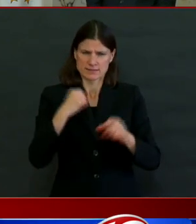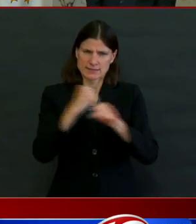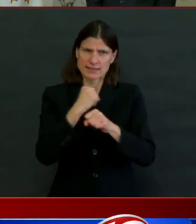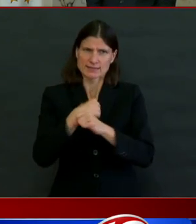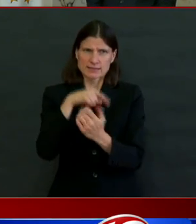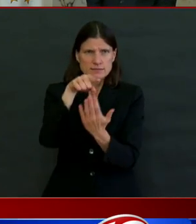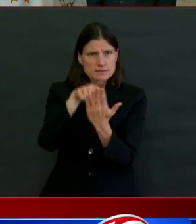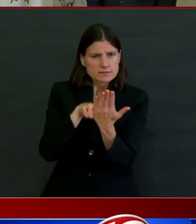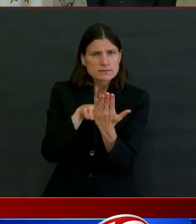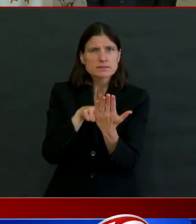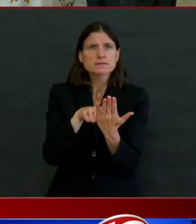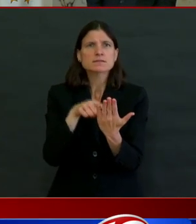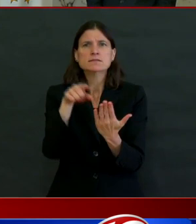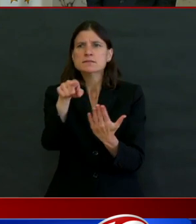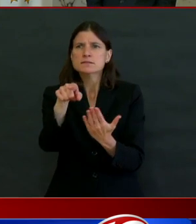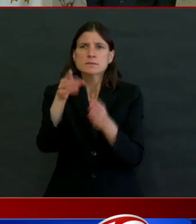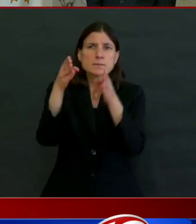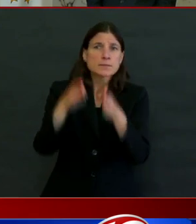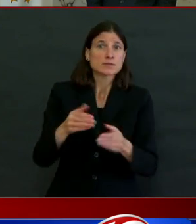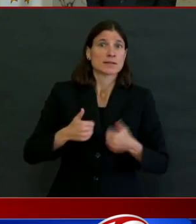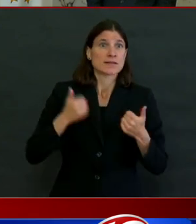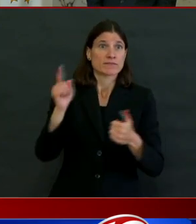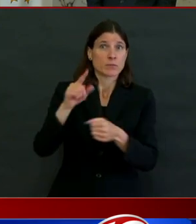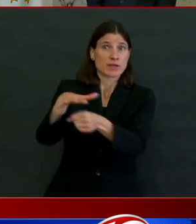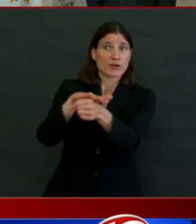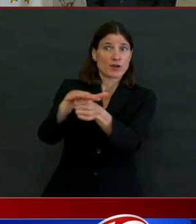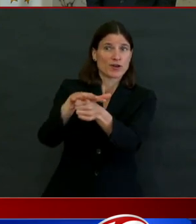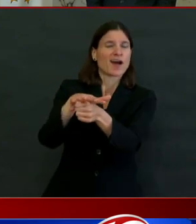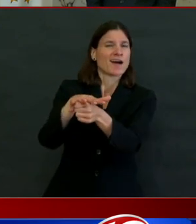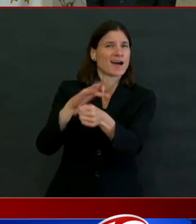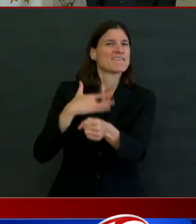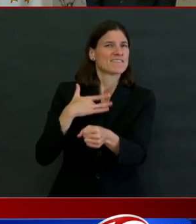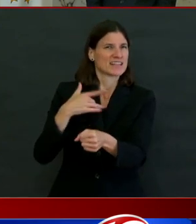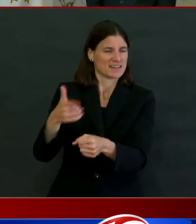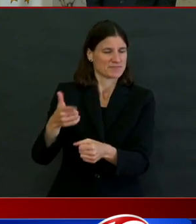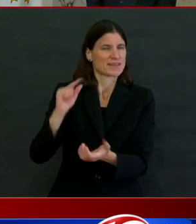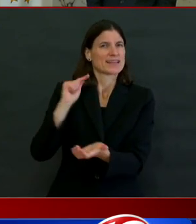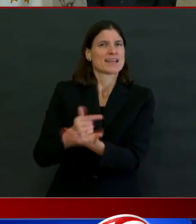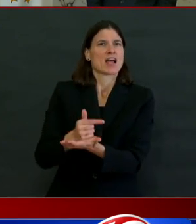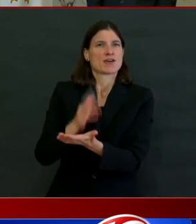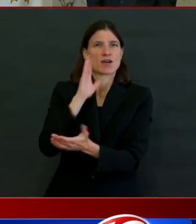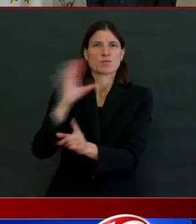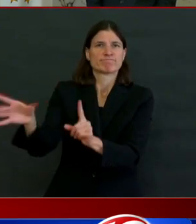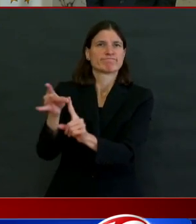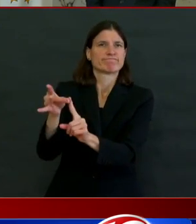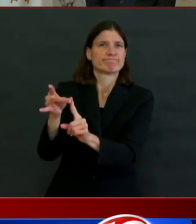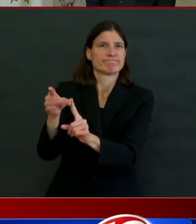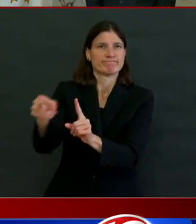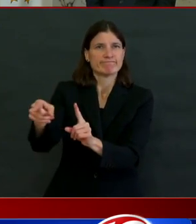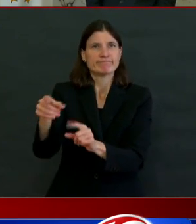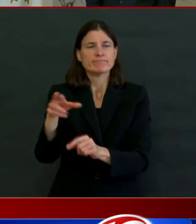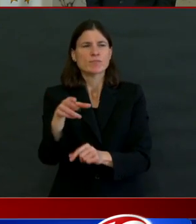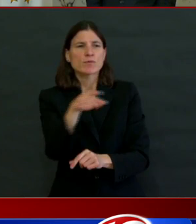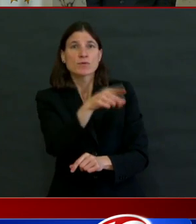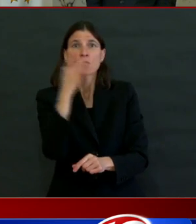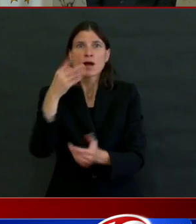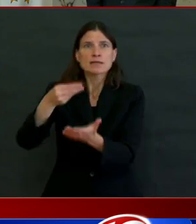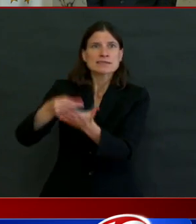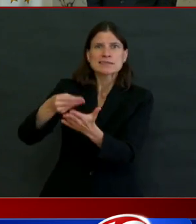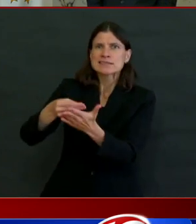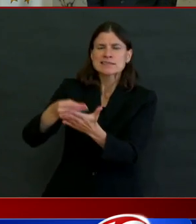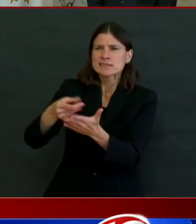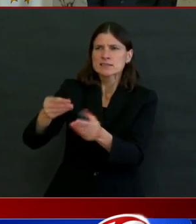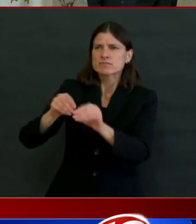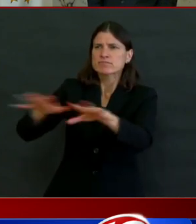or how healthy the community is that they live in. And right now, it does. There's work for us to do here in Rhode Island